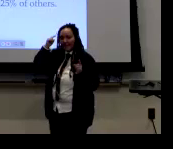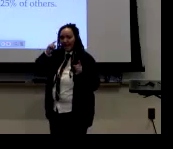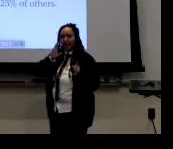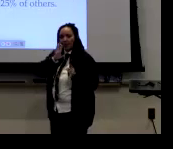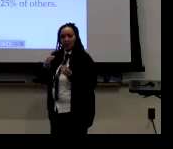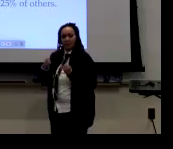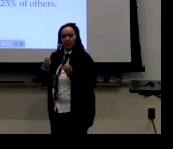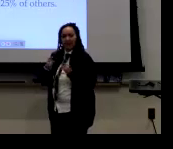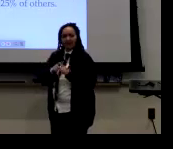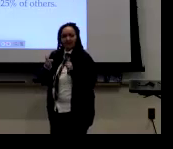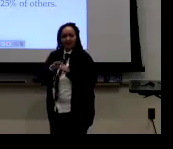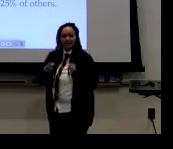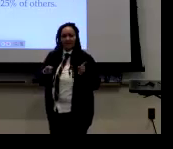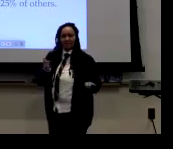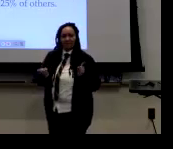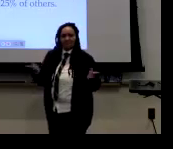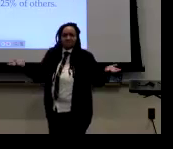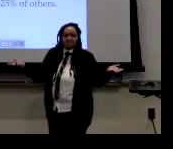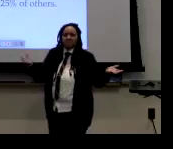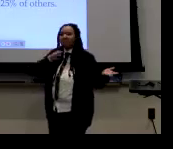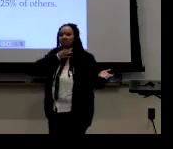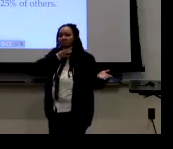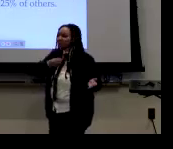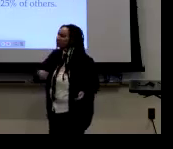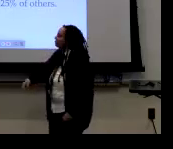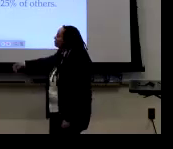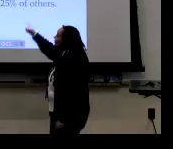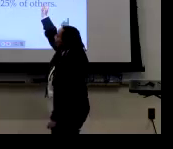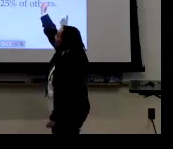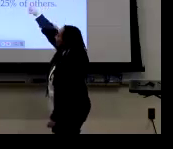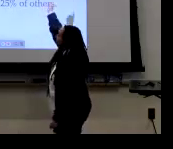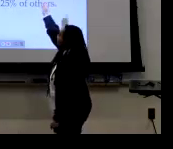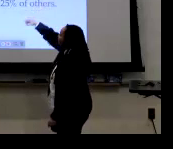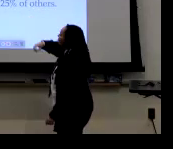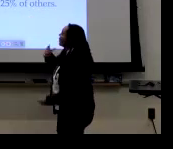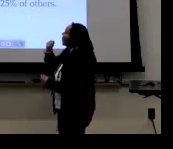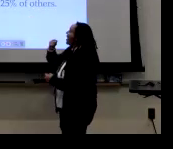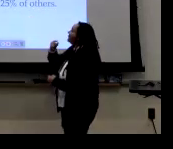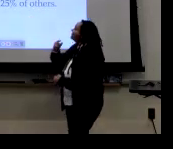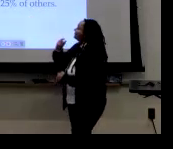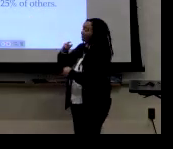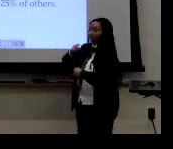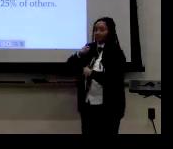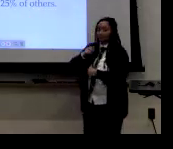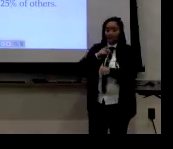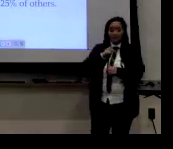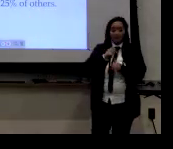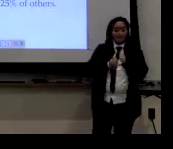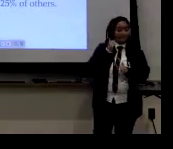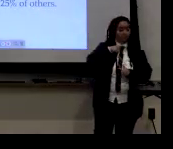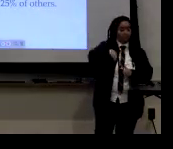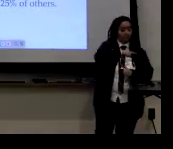other races that were included, um, and I was just kind of curious what the difference in the signs were. Um,